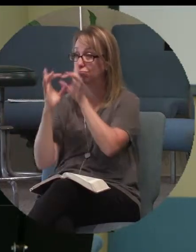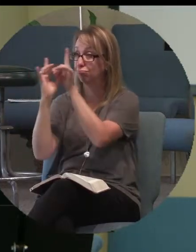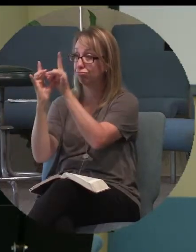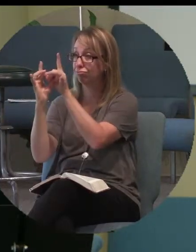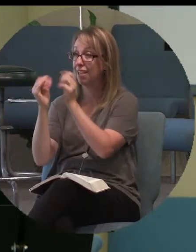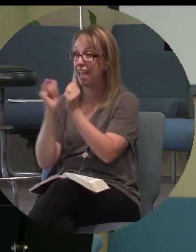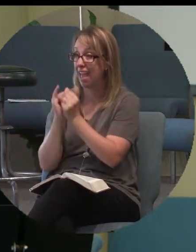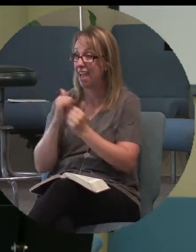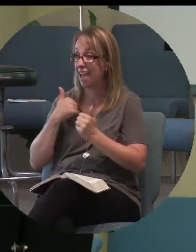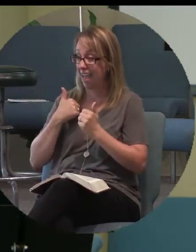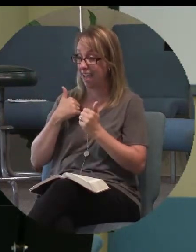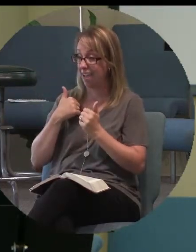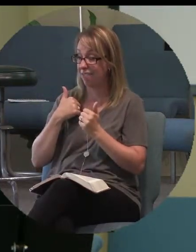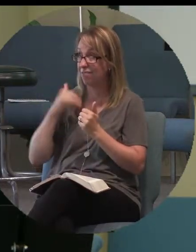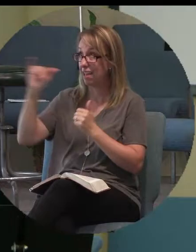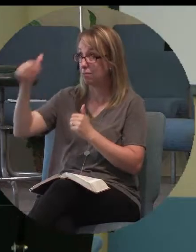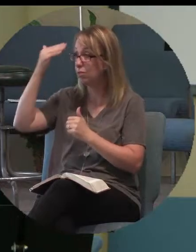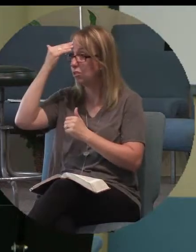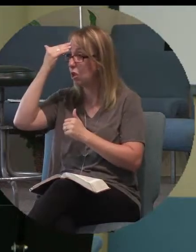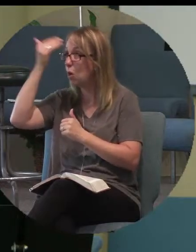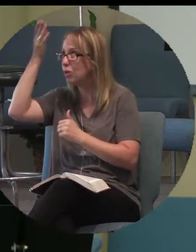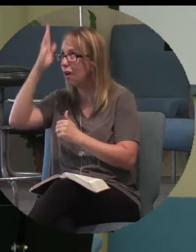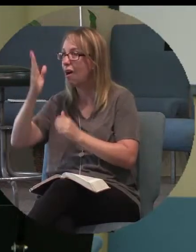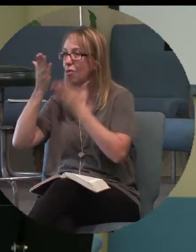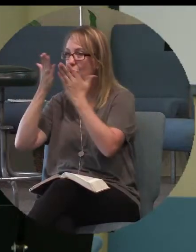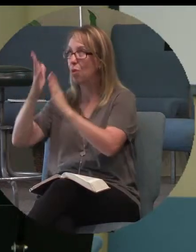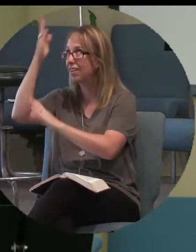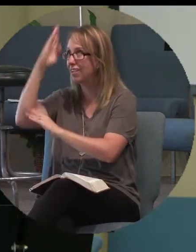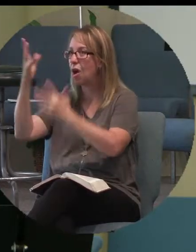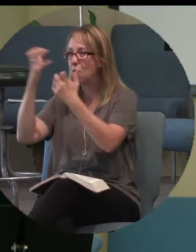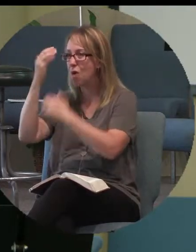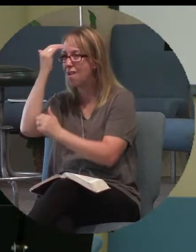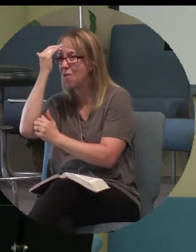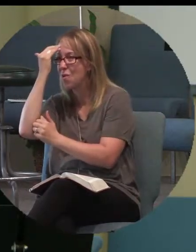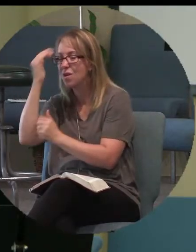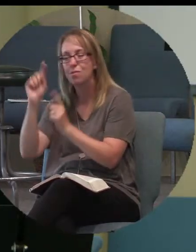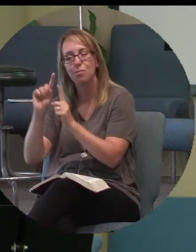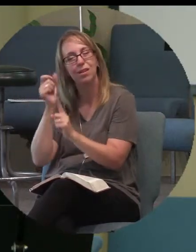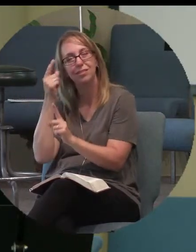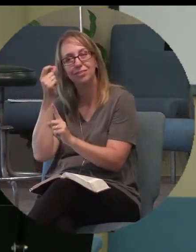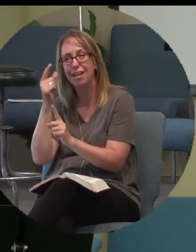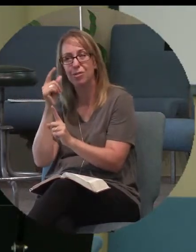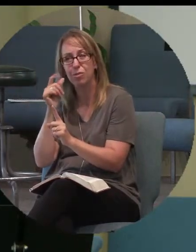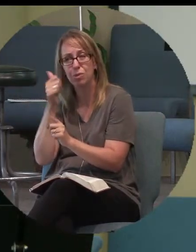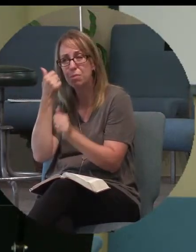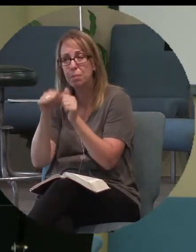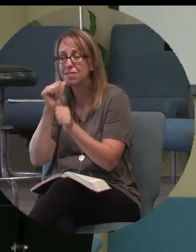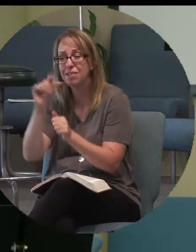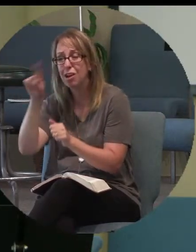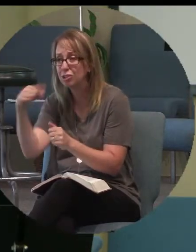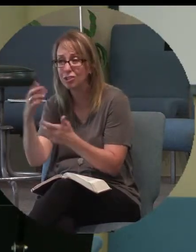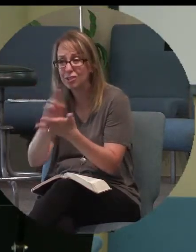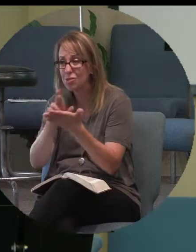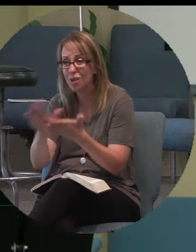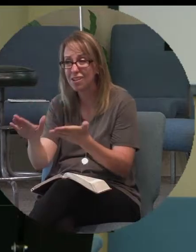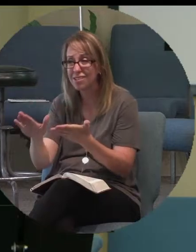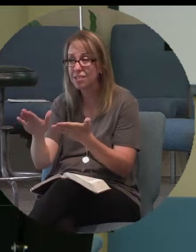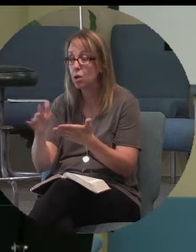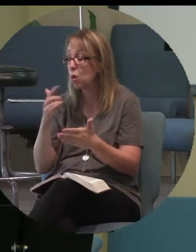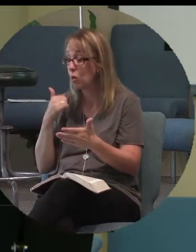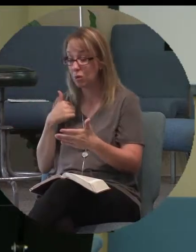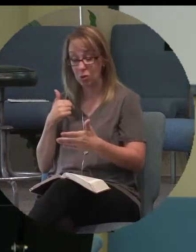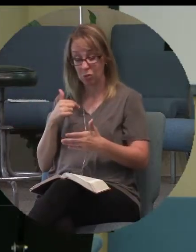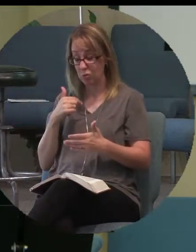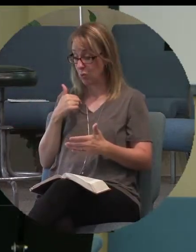wanted to be known. But it's not just the righteous because, let's be brutally honest, we're only righteous because